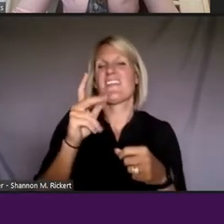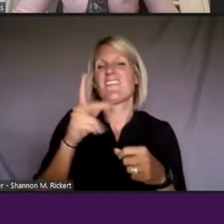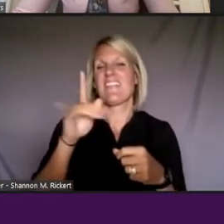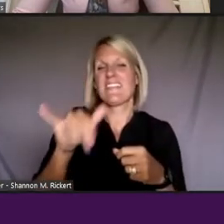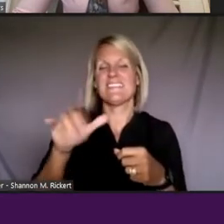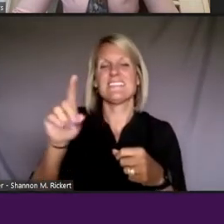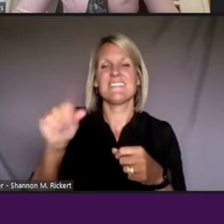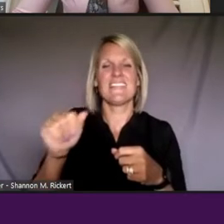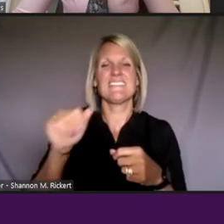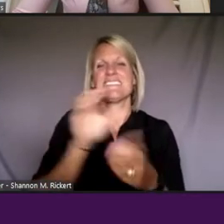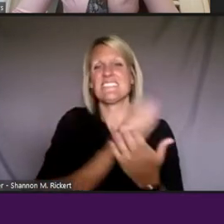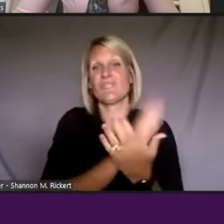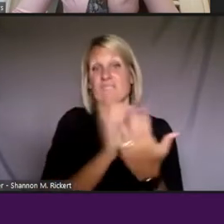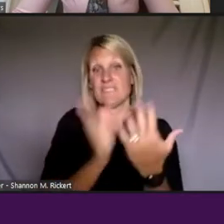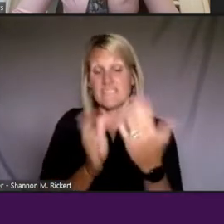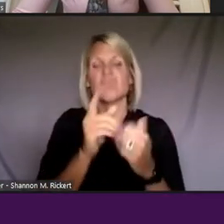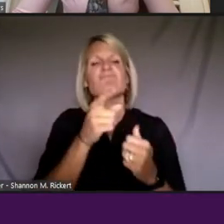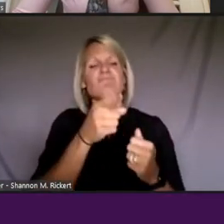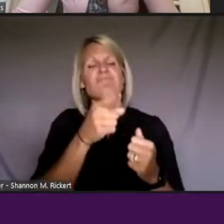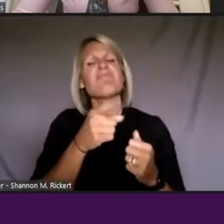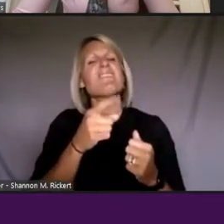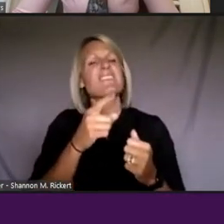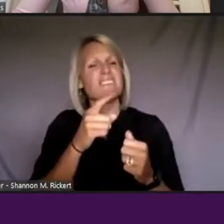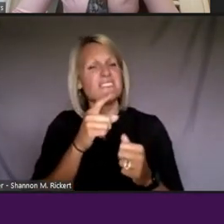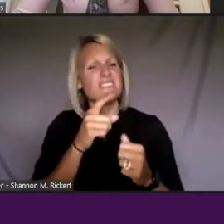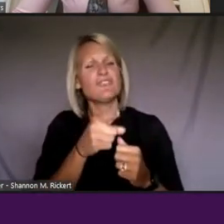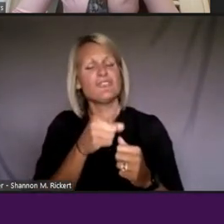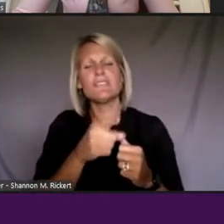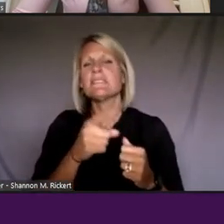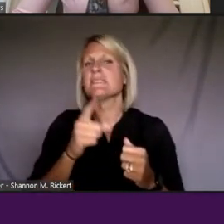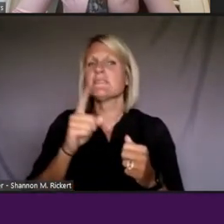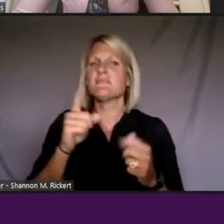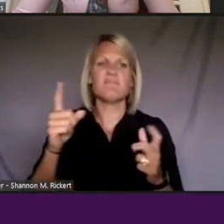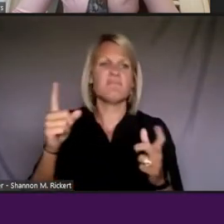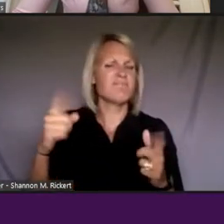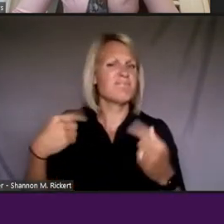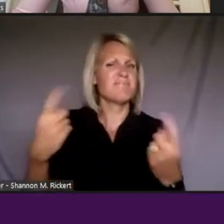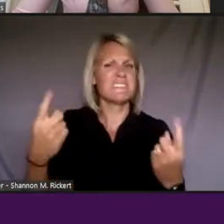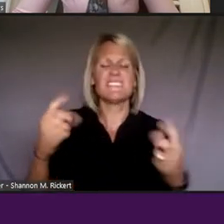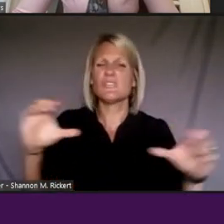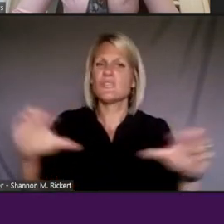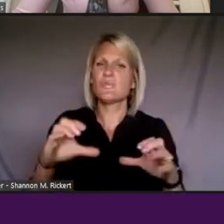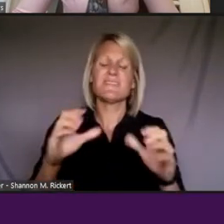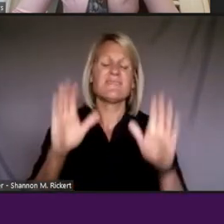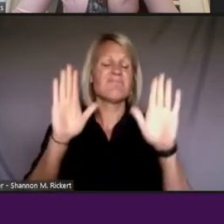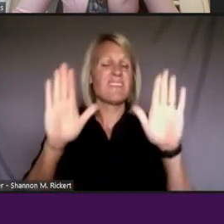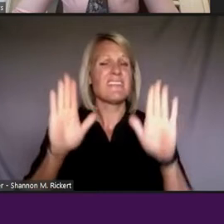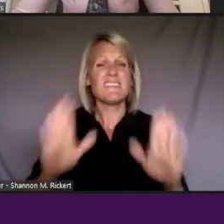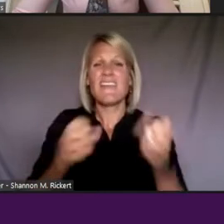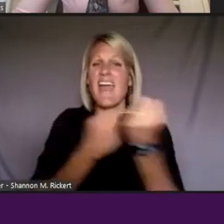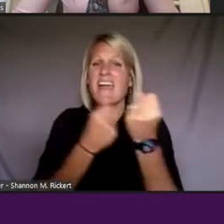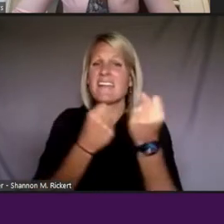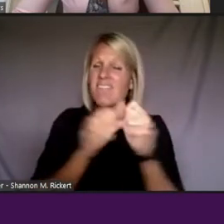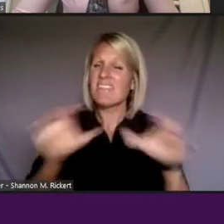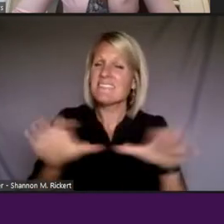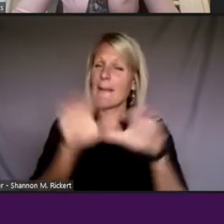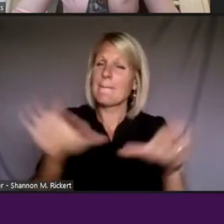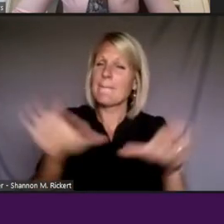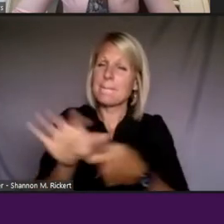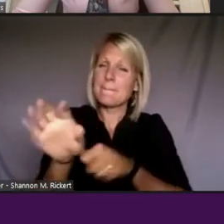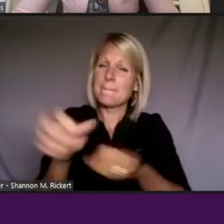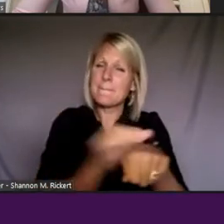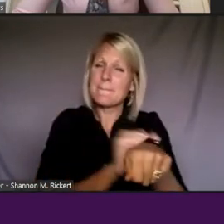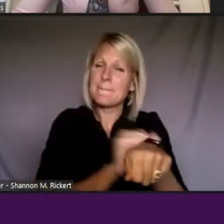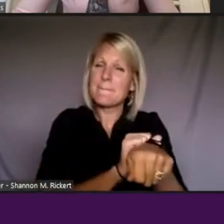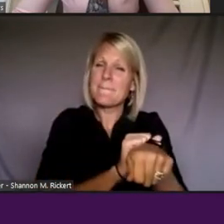I know that she has been really doing extraordinary activism. And Latonya, let me go to you now